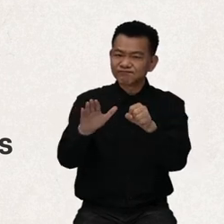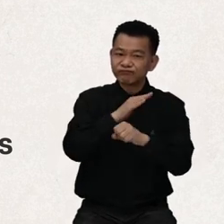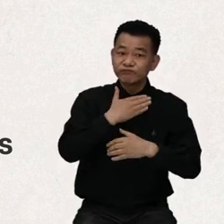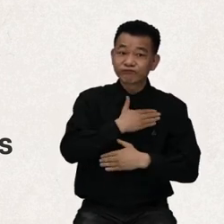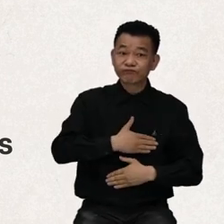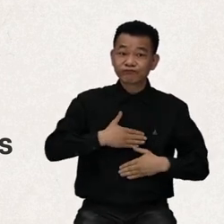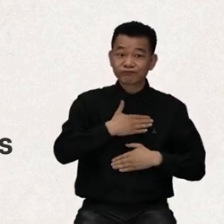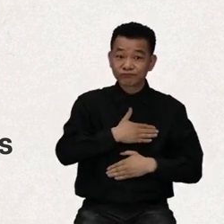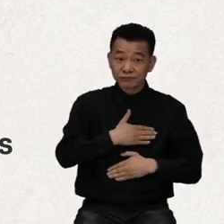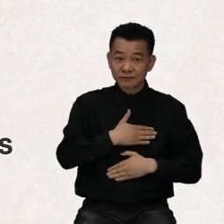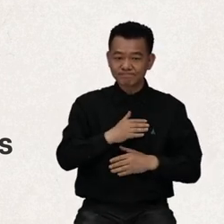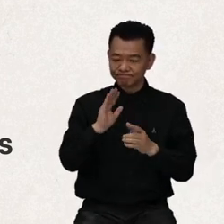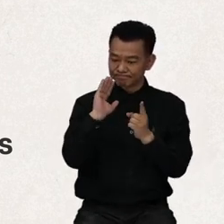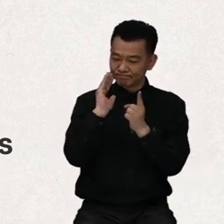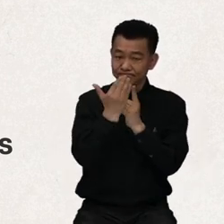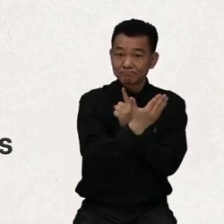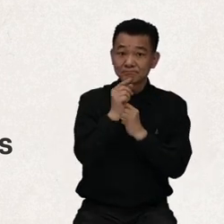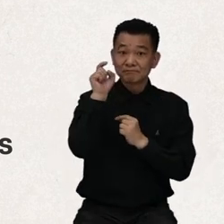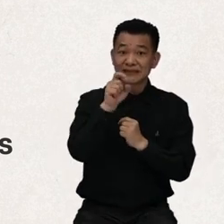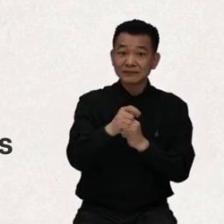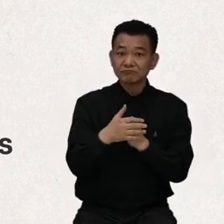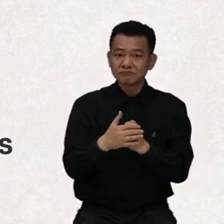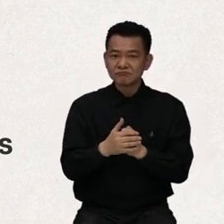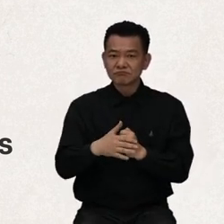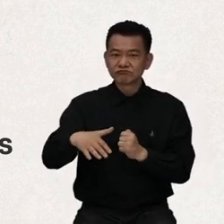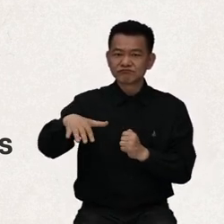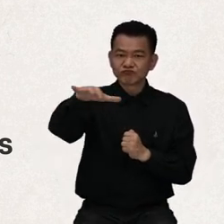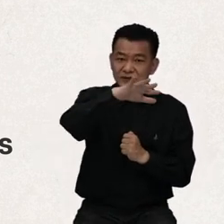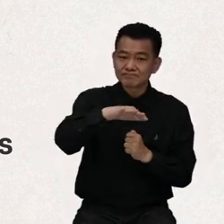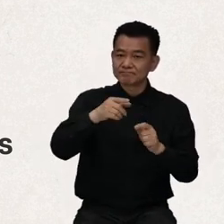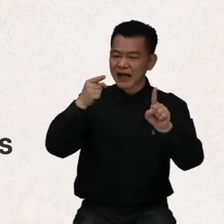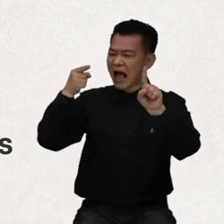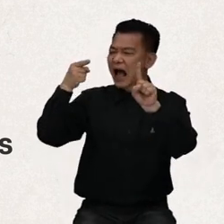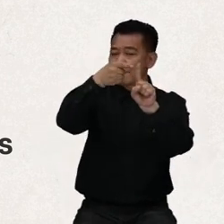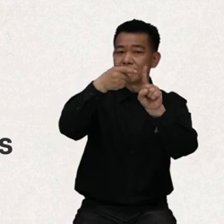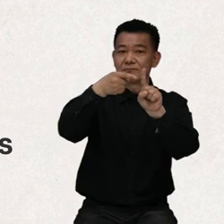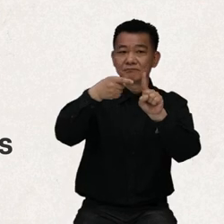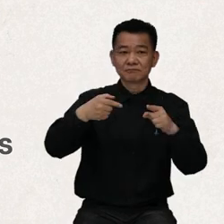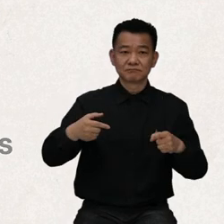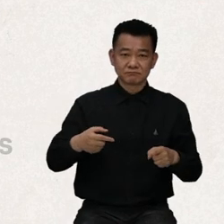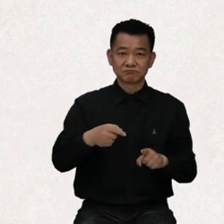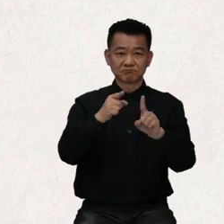viewpoints between countries, and differences are rooted in different cultures.